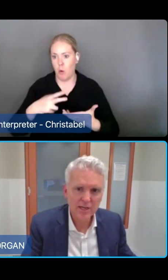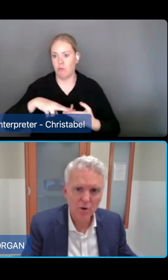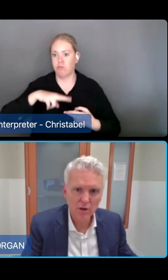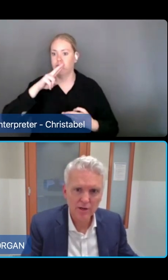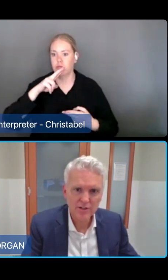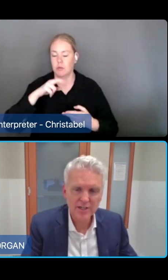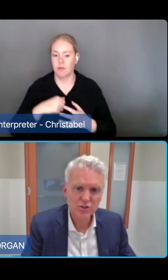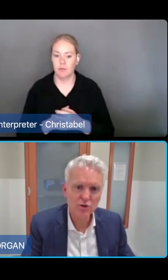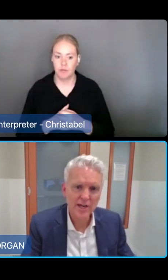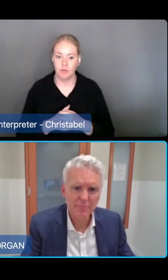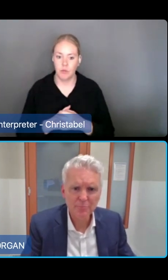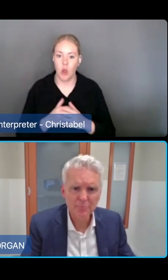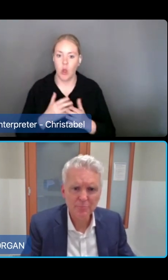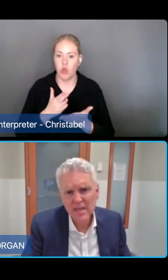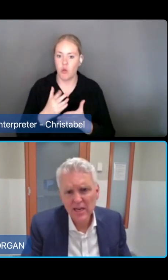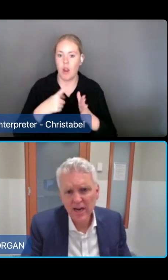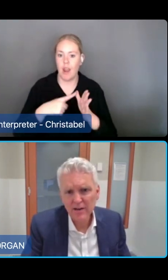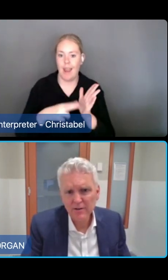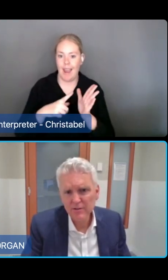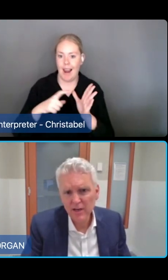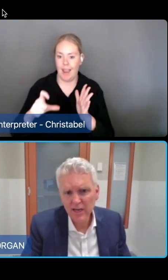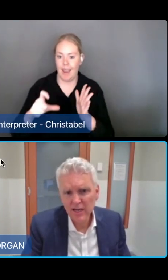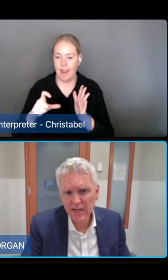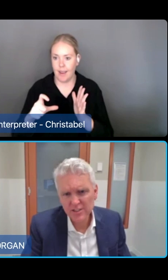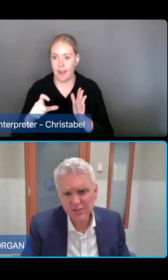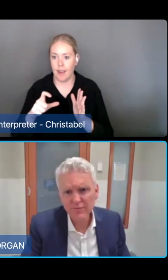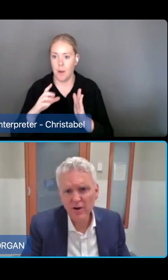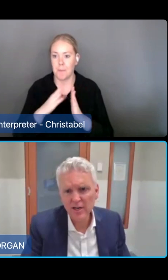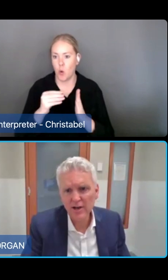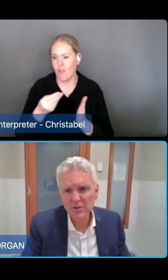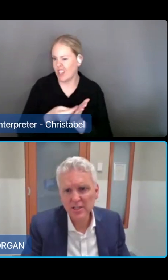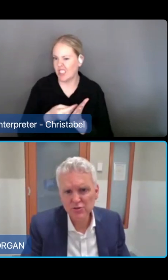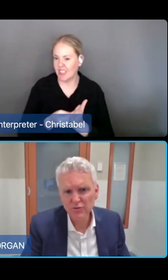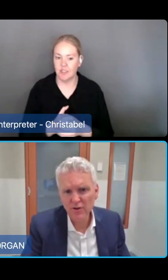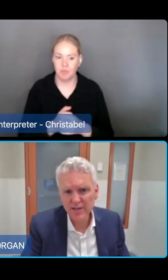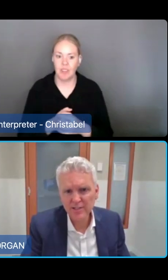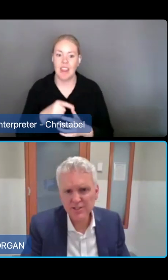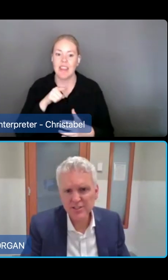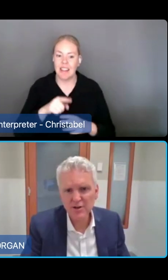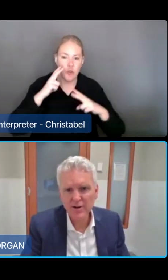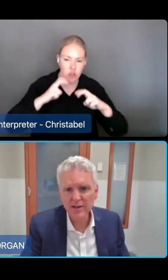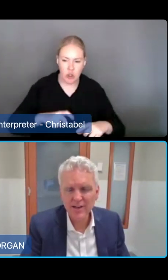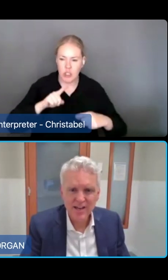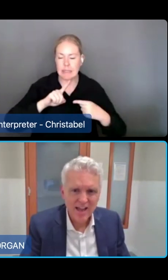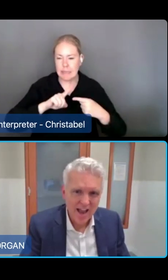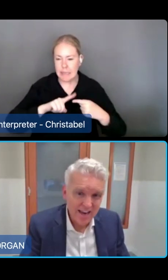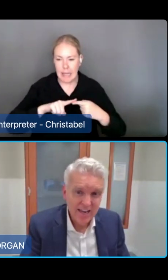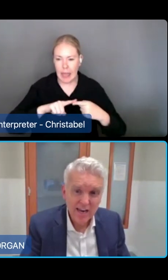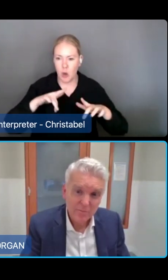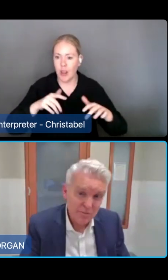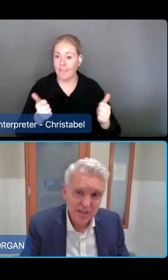ANAC funding model in residential care. And the study is still being finalised, but the initial findings suggest that around